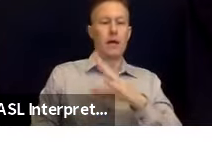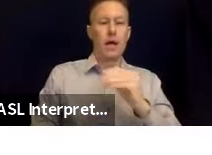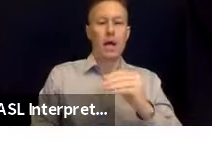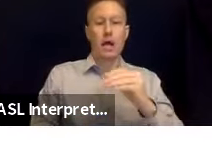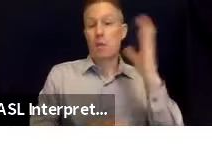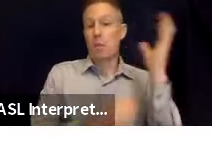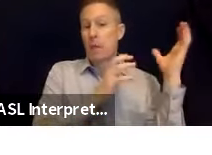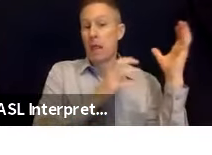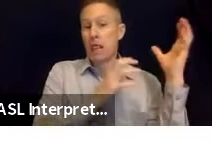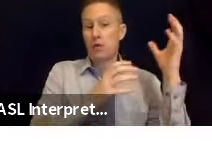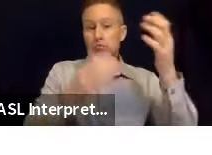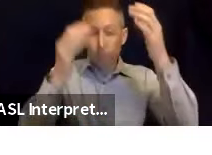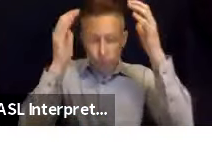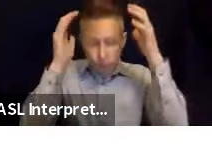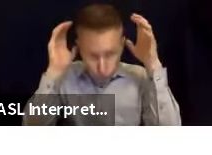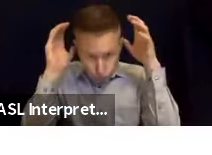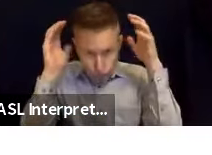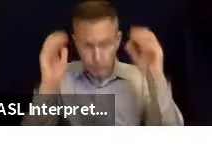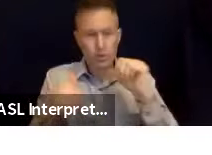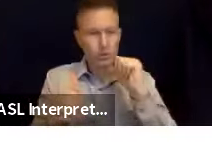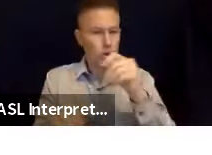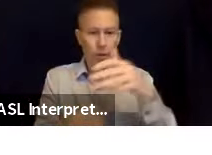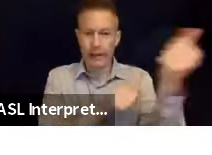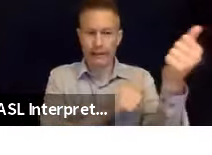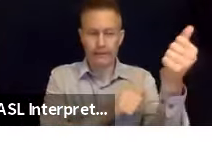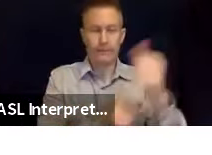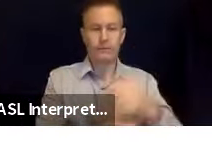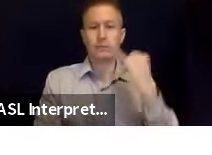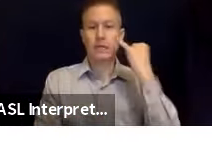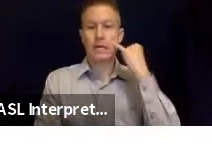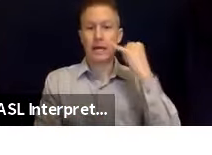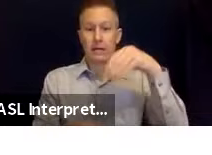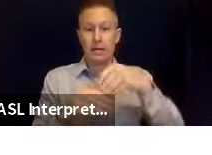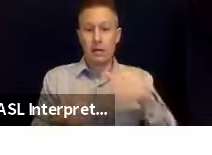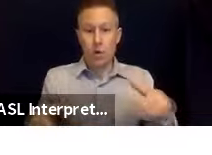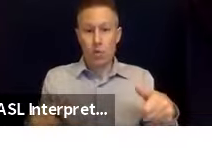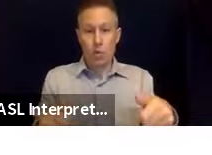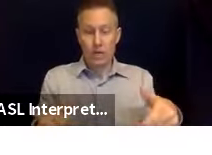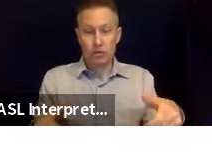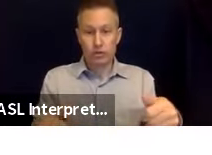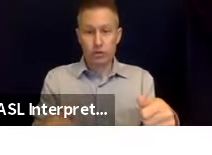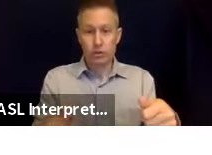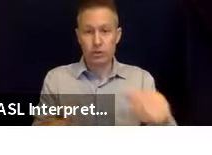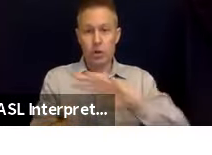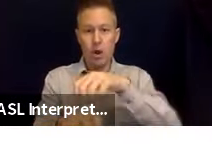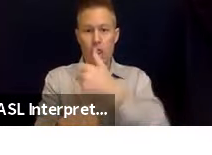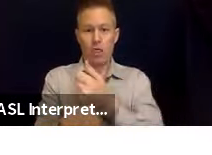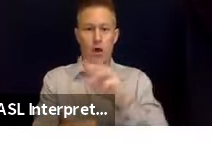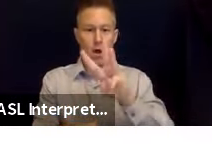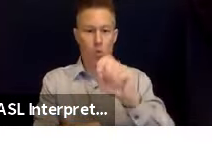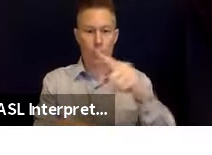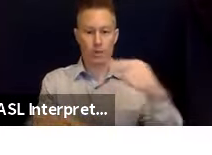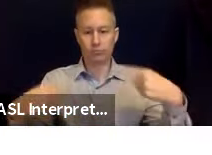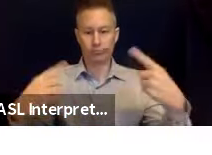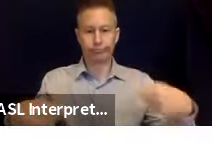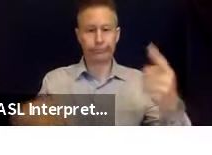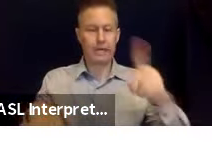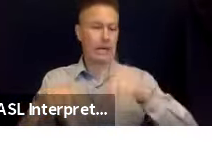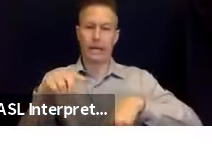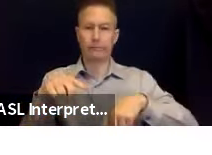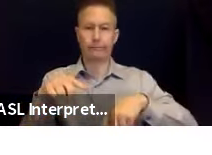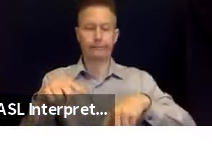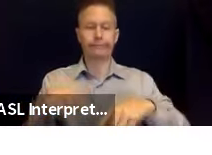pillow, and don't leave the bed. If you're in a wheelchair, lock your wheels so your chair can't roll around in the shaking.